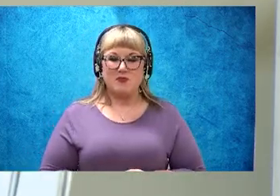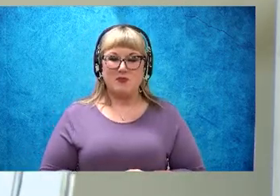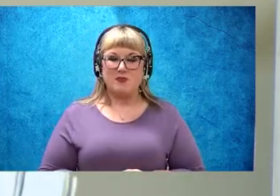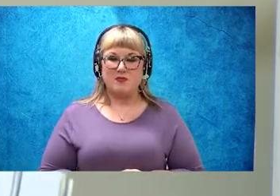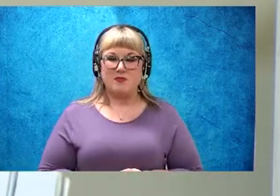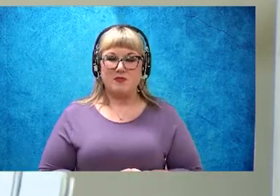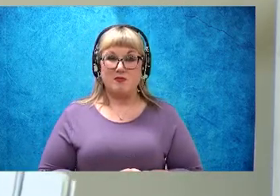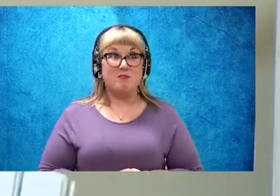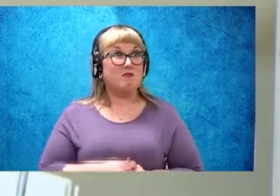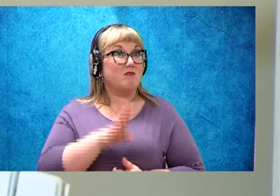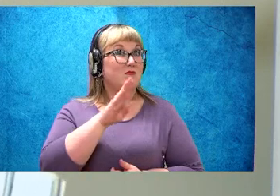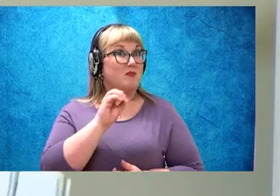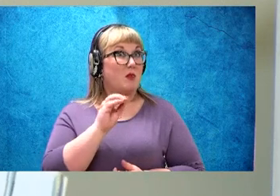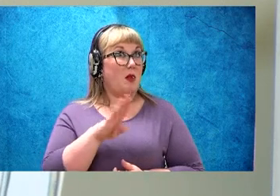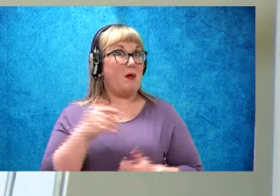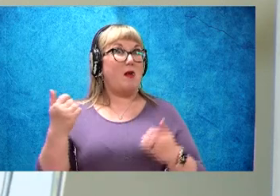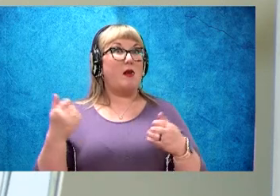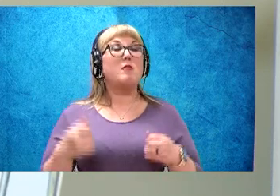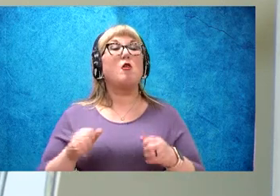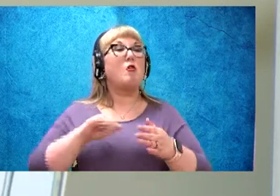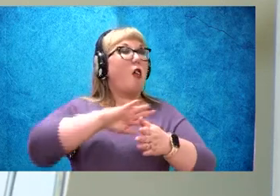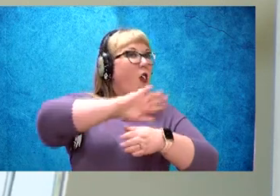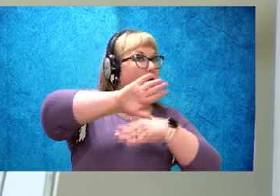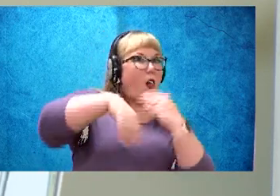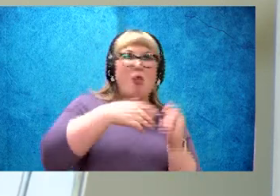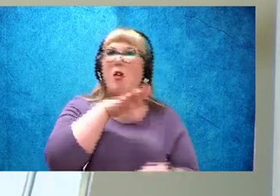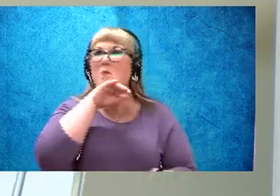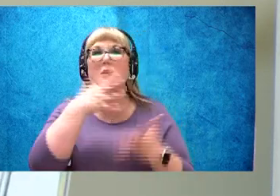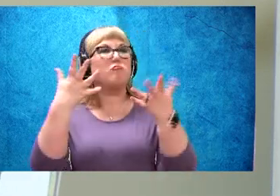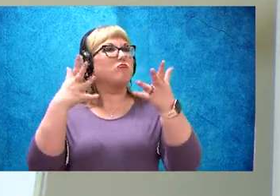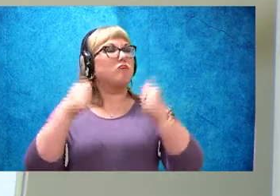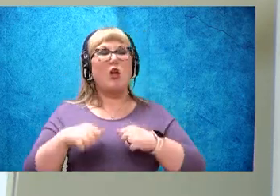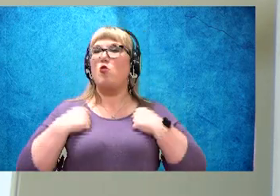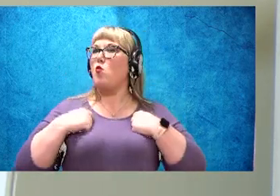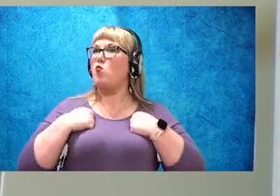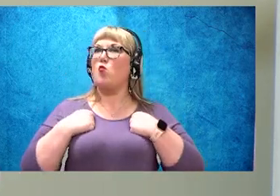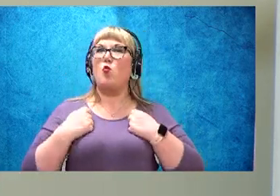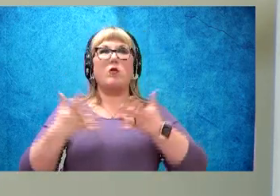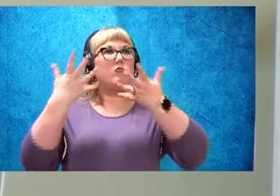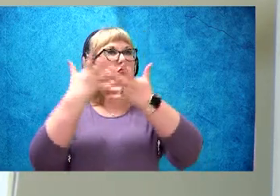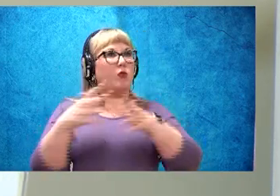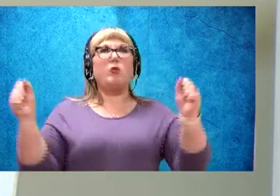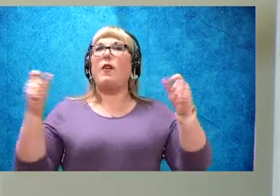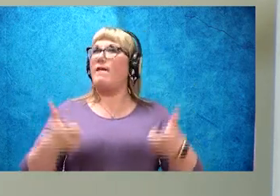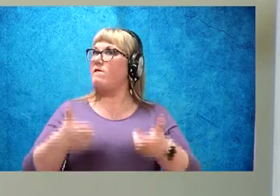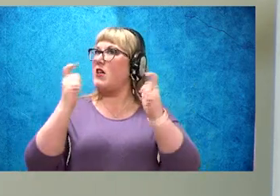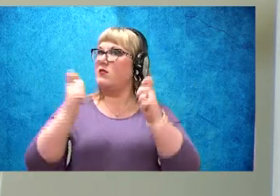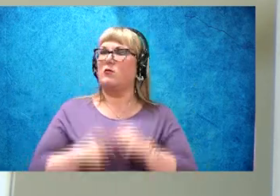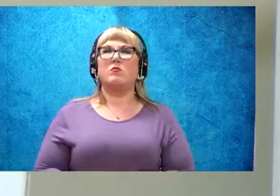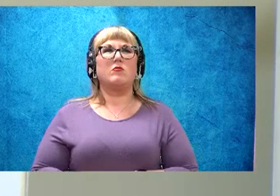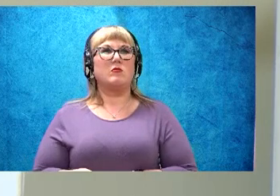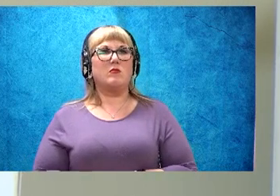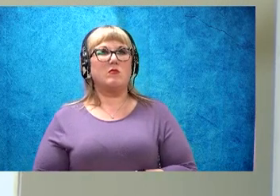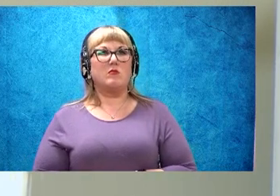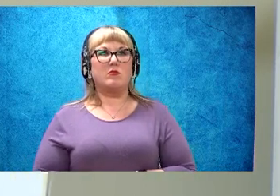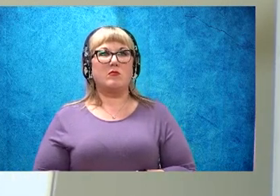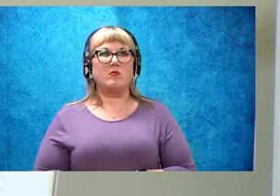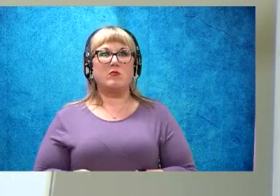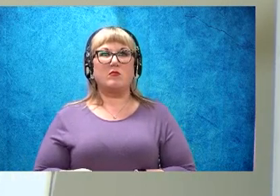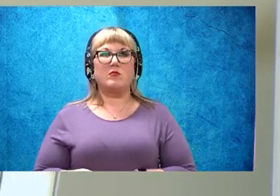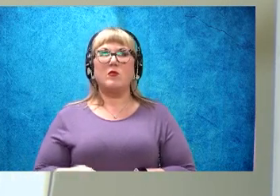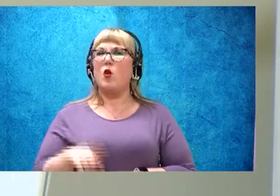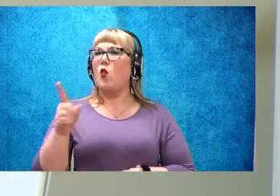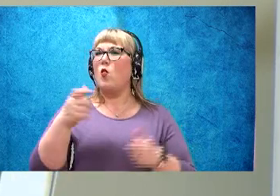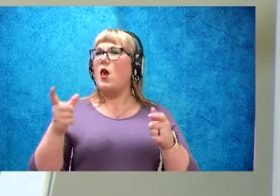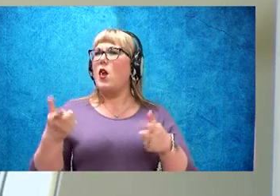Bob had all the pigs washed in no time, hmm, where did he bathe them? In Farmer